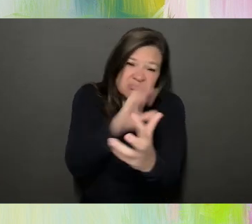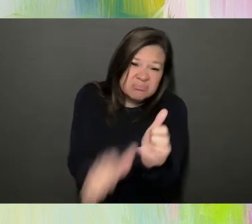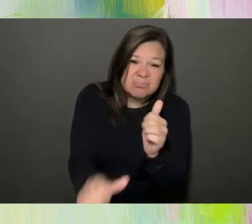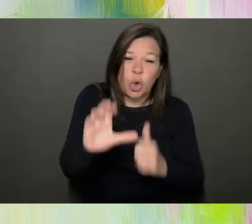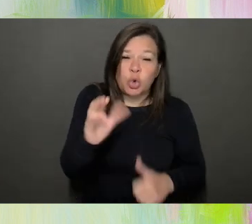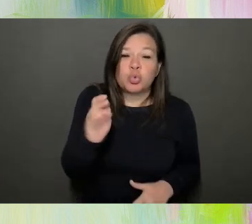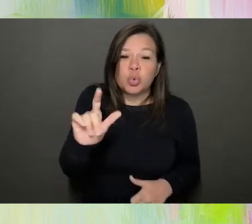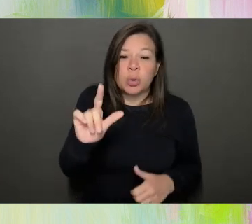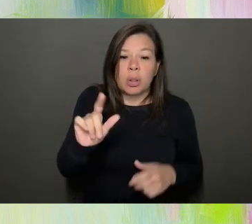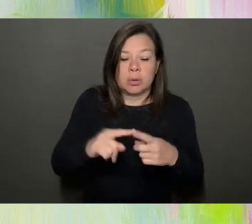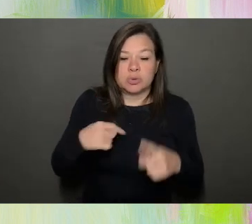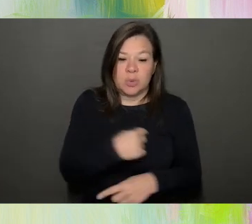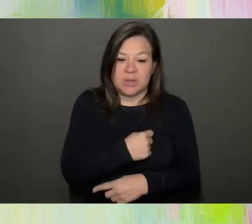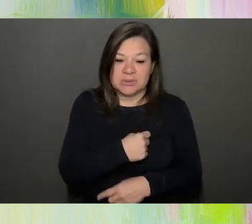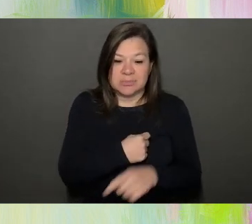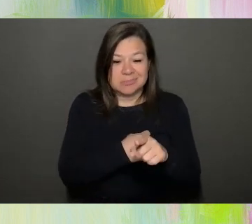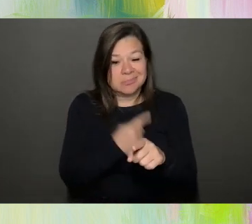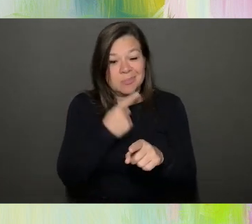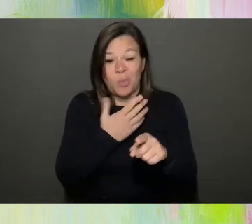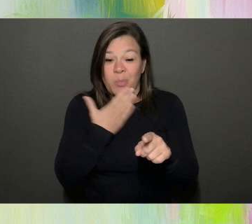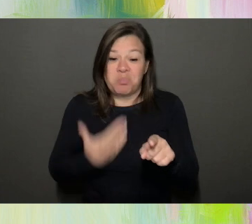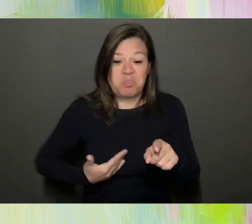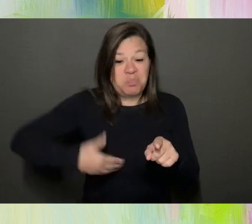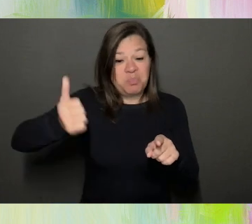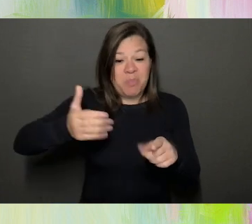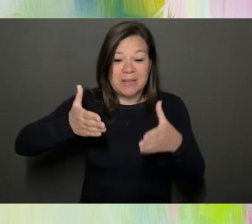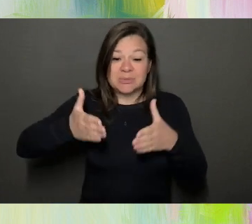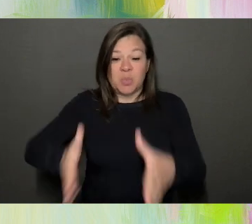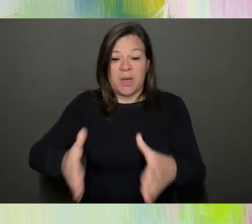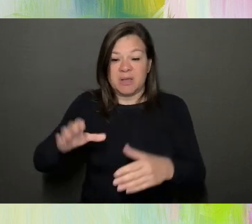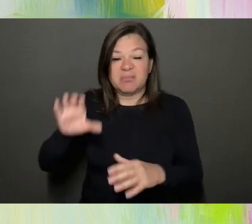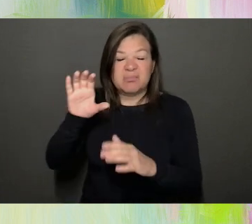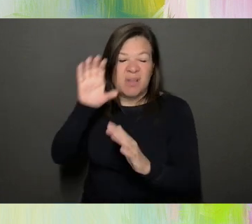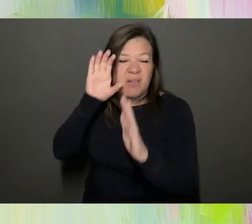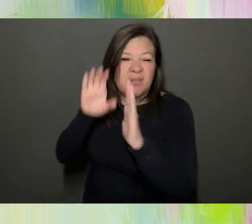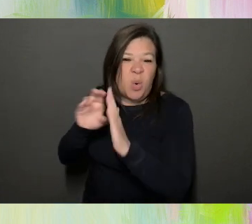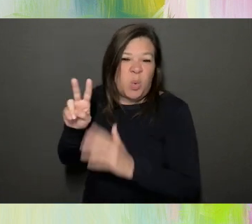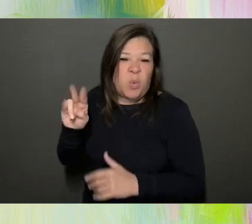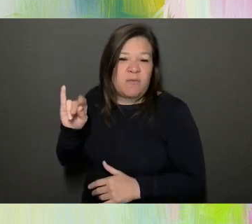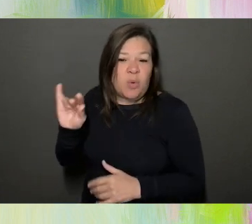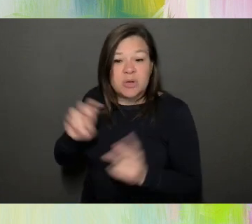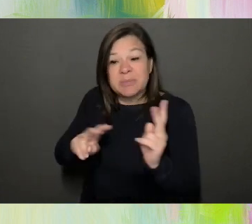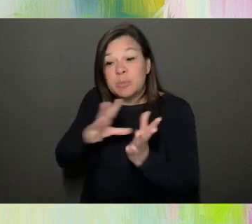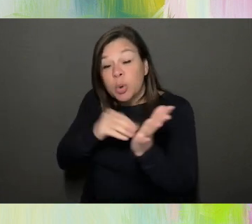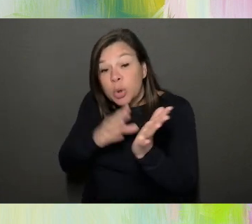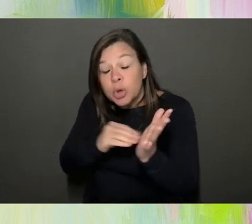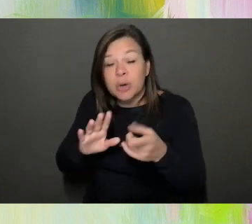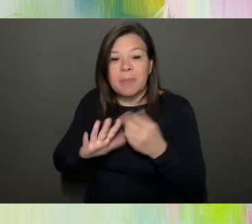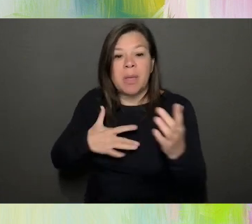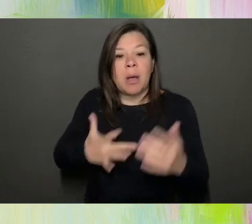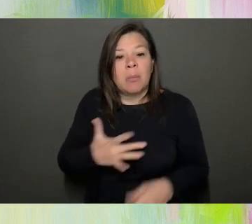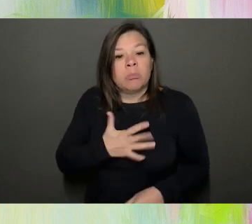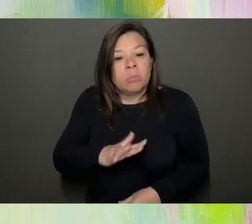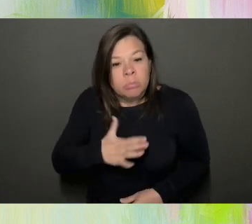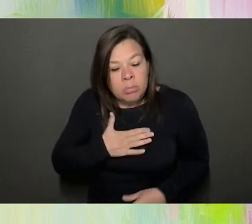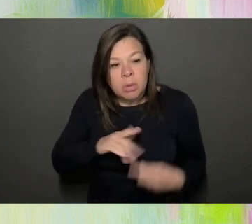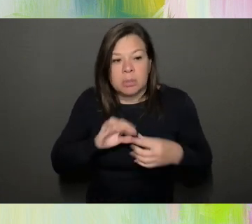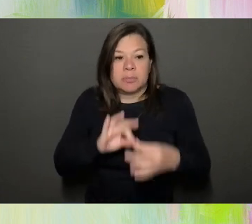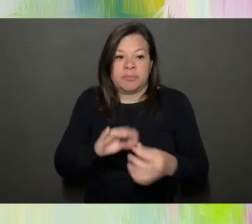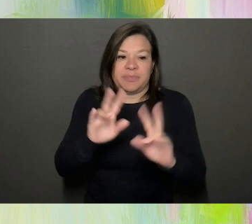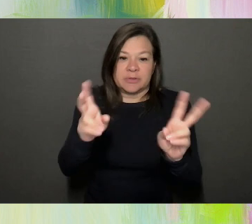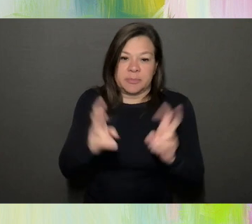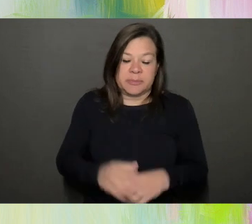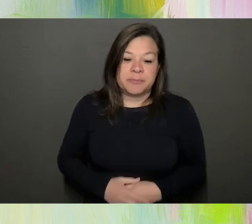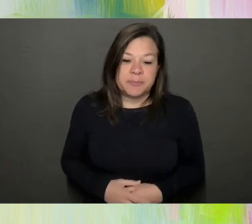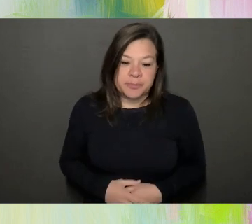This is one of the best ways, quote a voice, so that people learn and become sensitized around this topic. There are